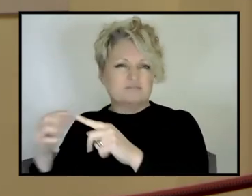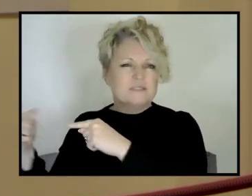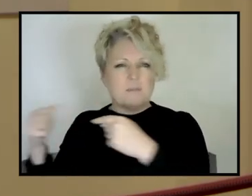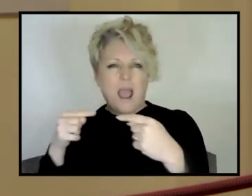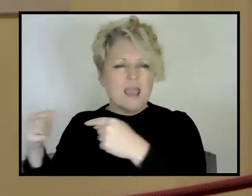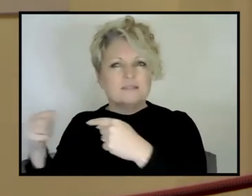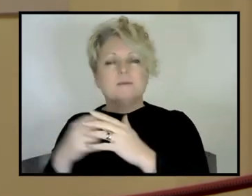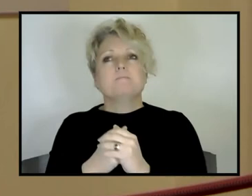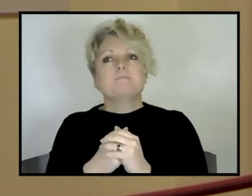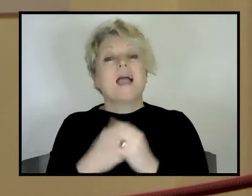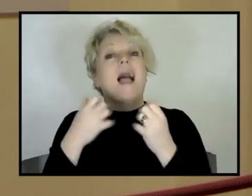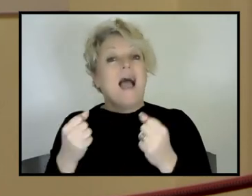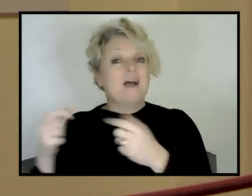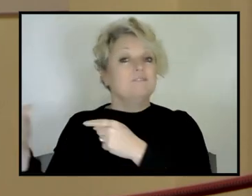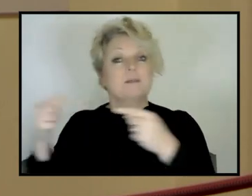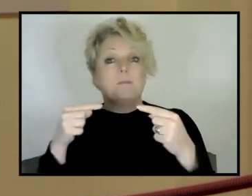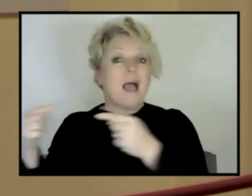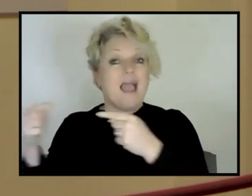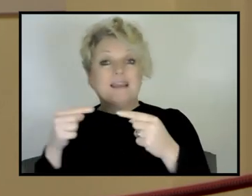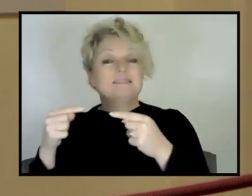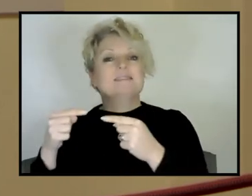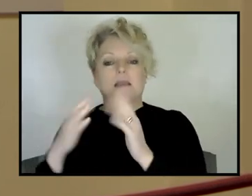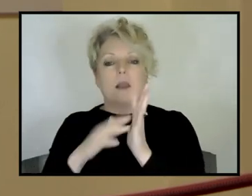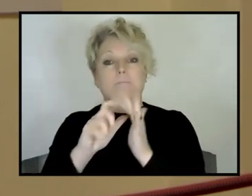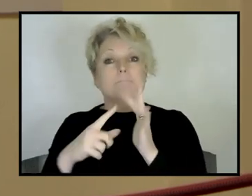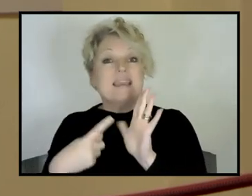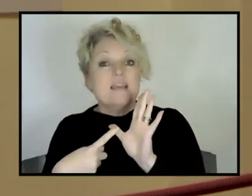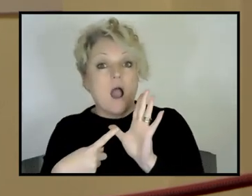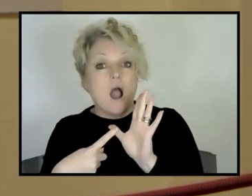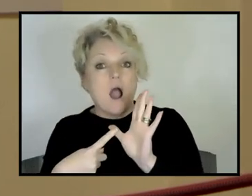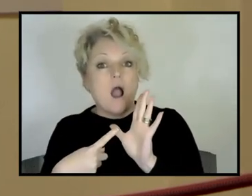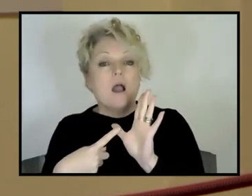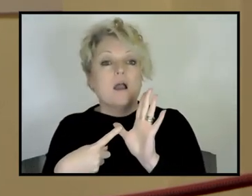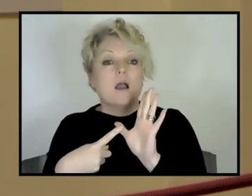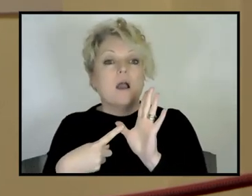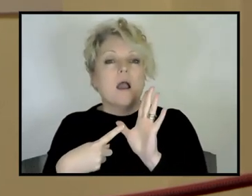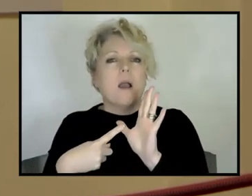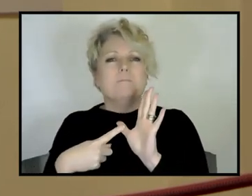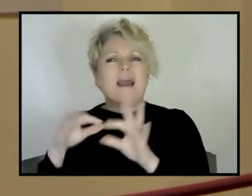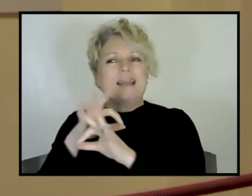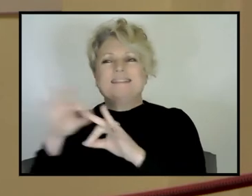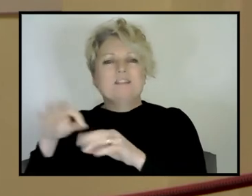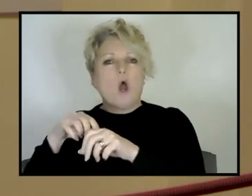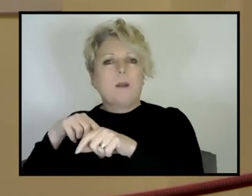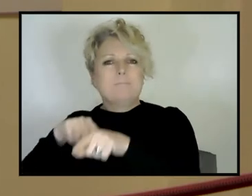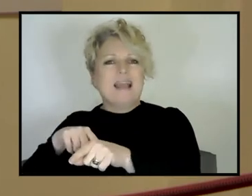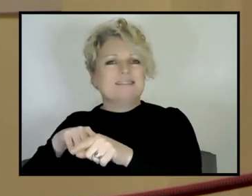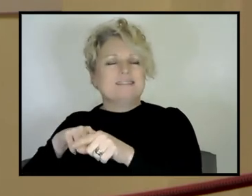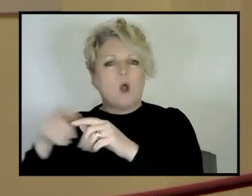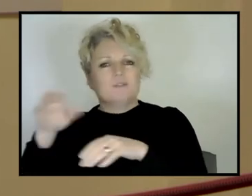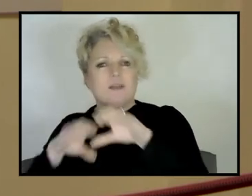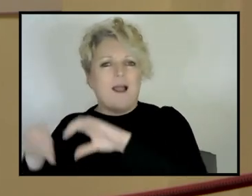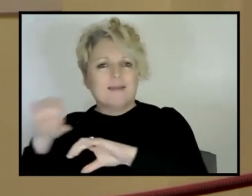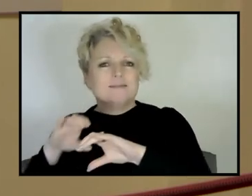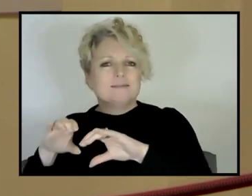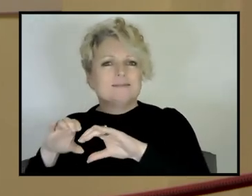debate going on in the, in the popular media, but it is nothing, is not based on the science. The science, it is, it is very